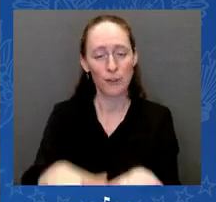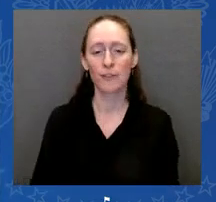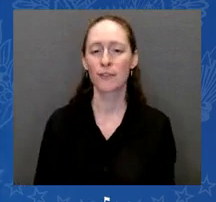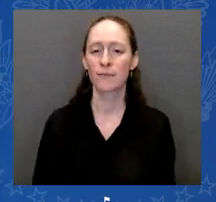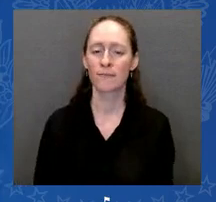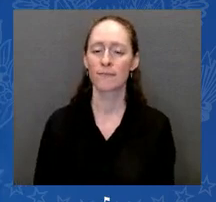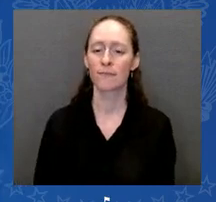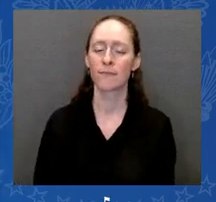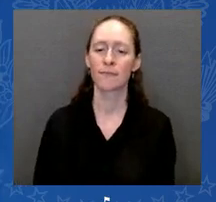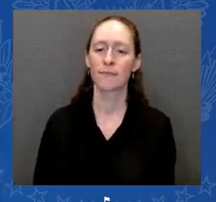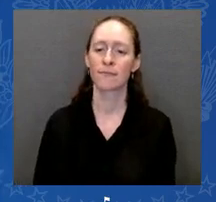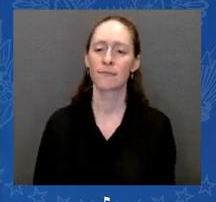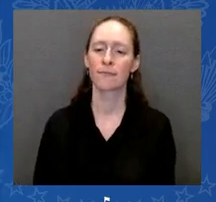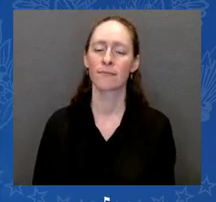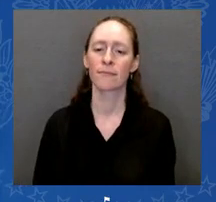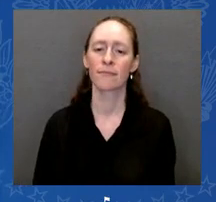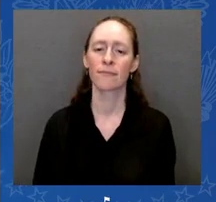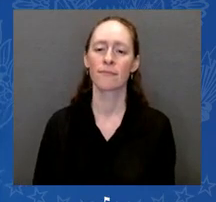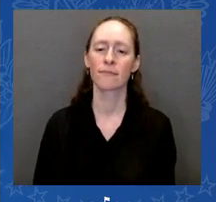voices matter a great deal.